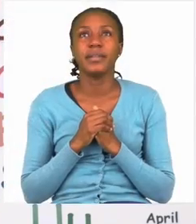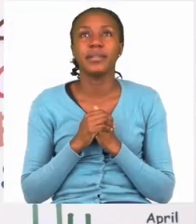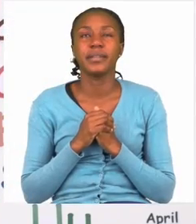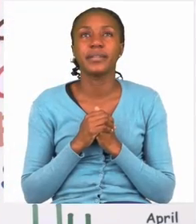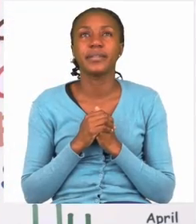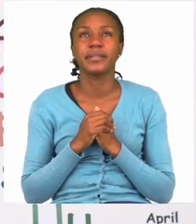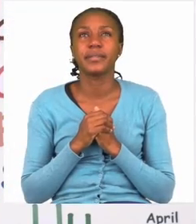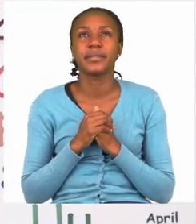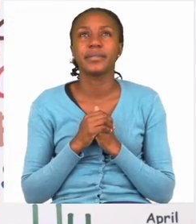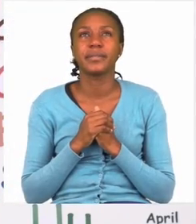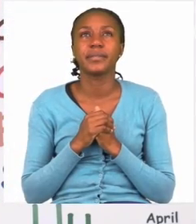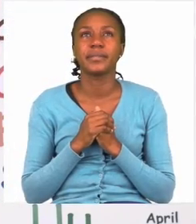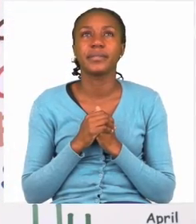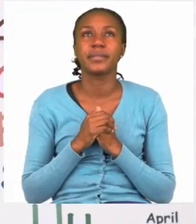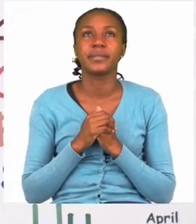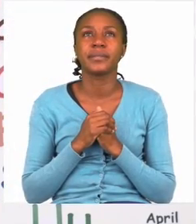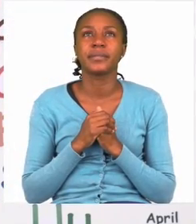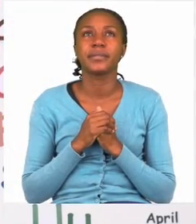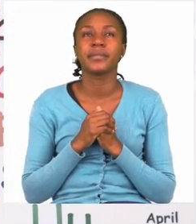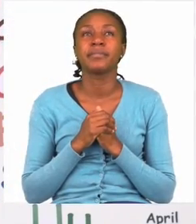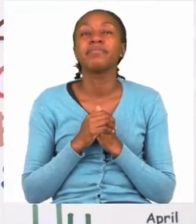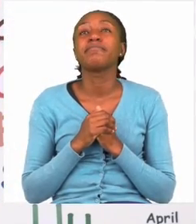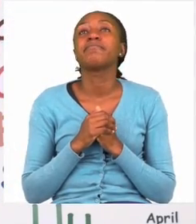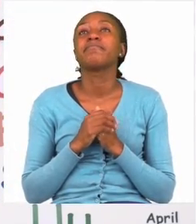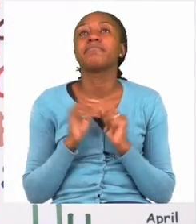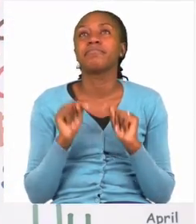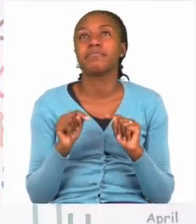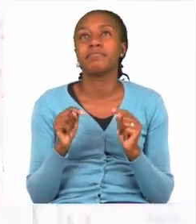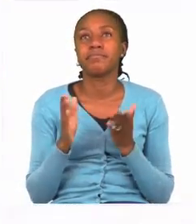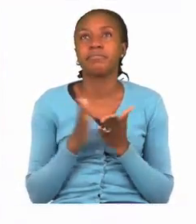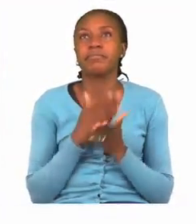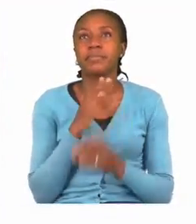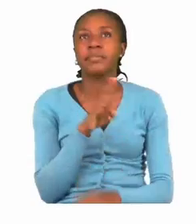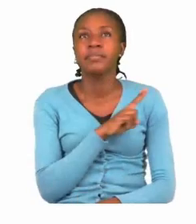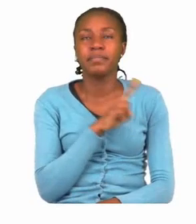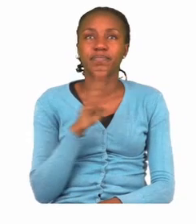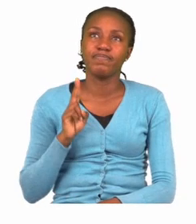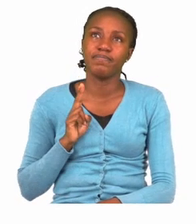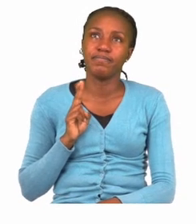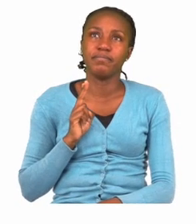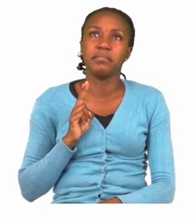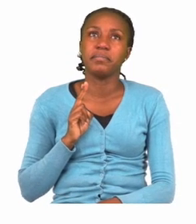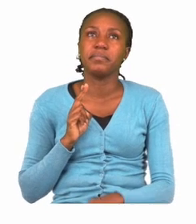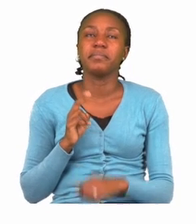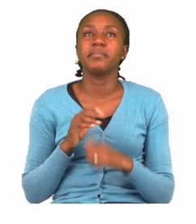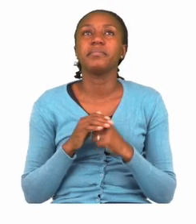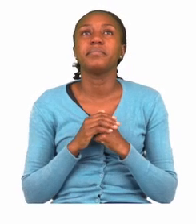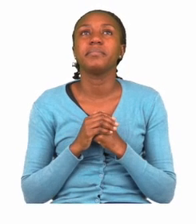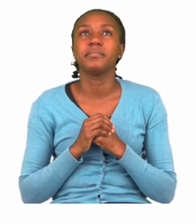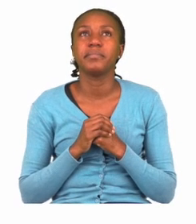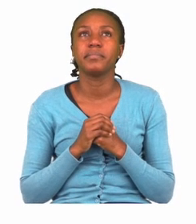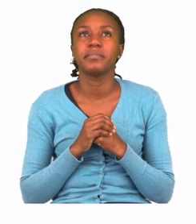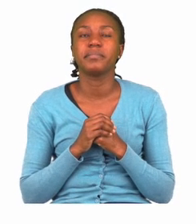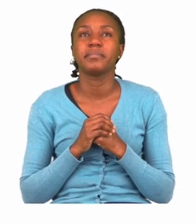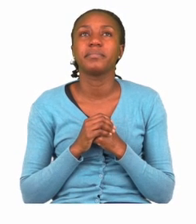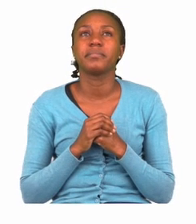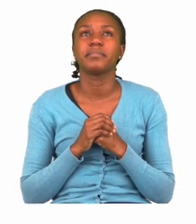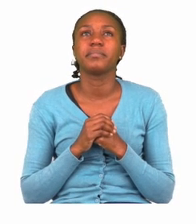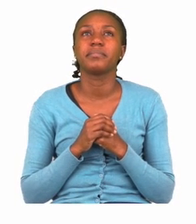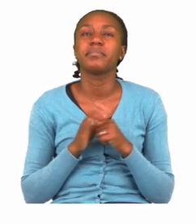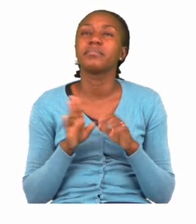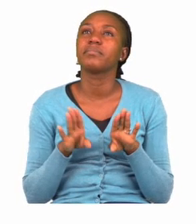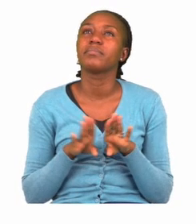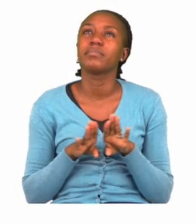This part of our lesson today will start on page 22. Now here we are going to do